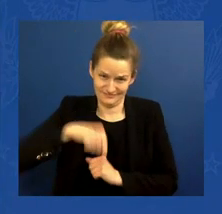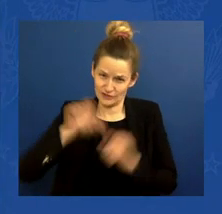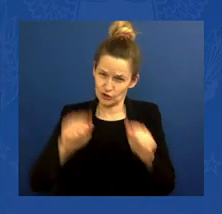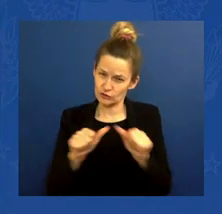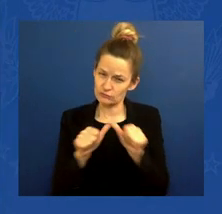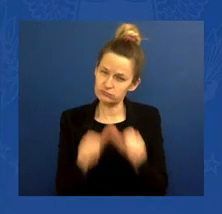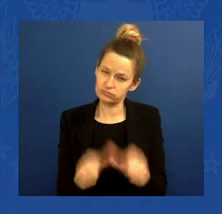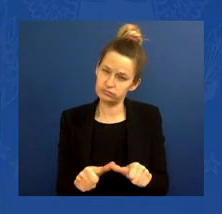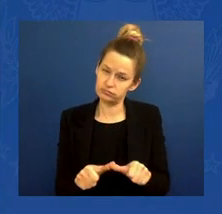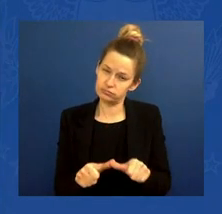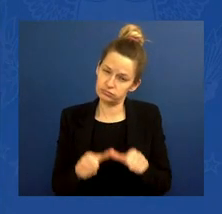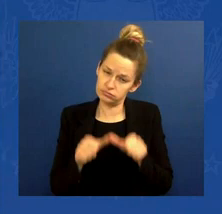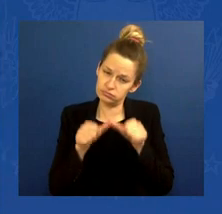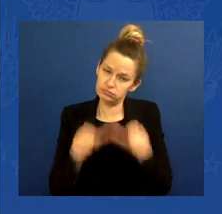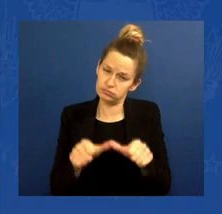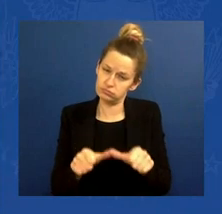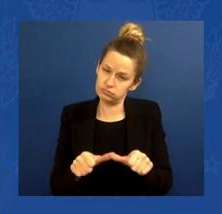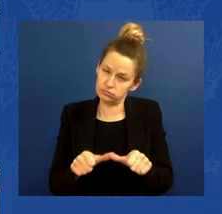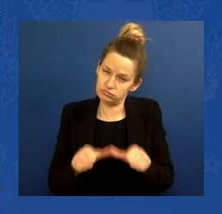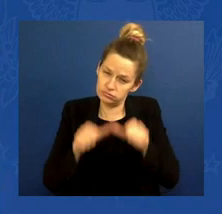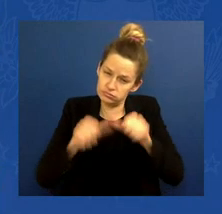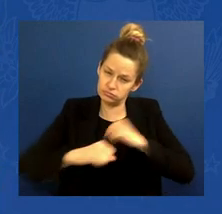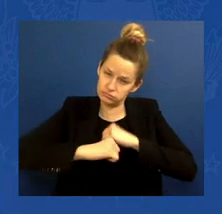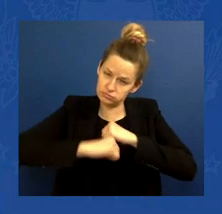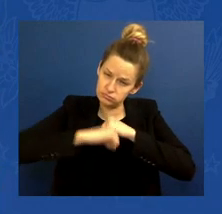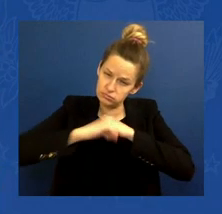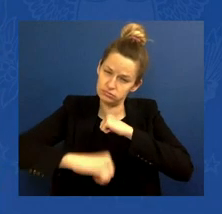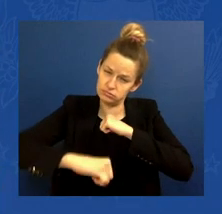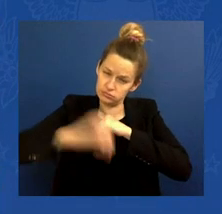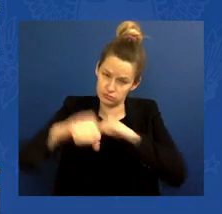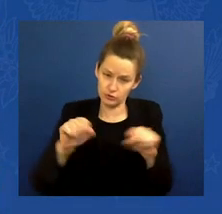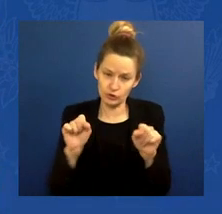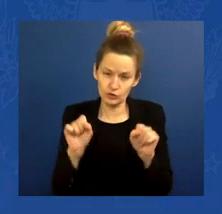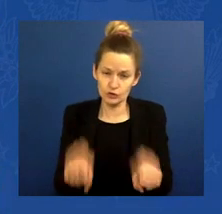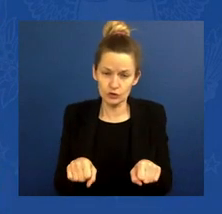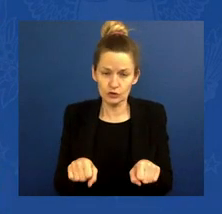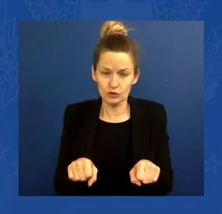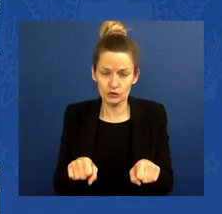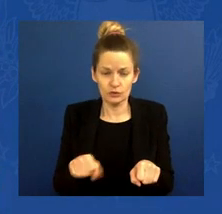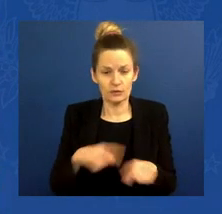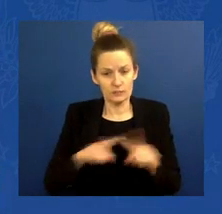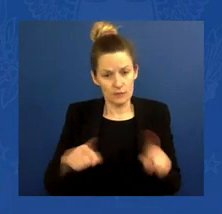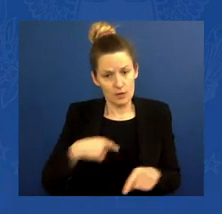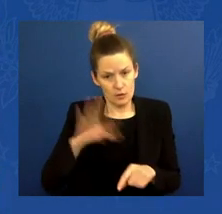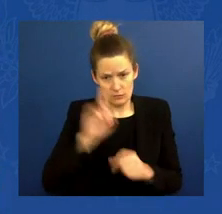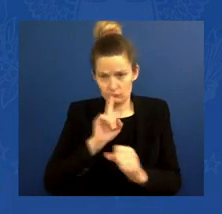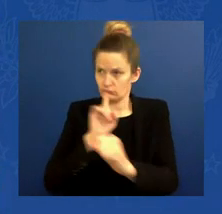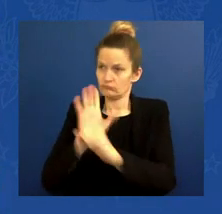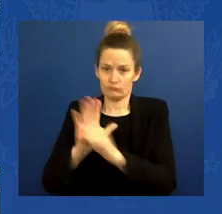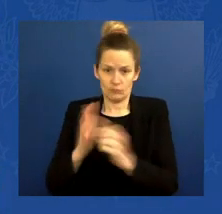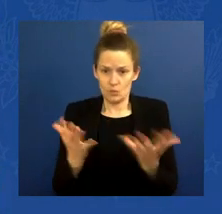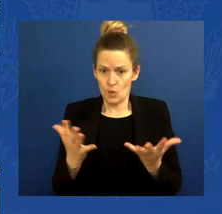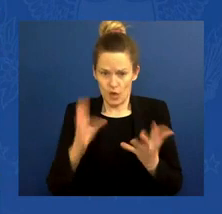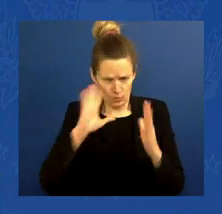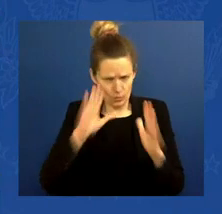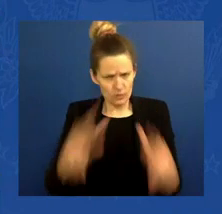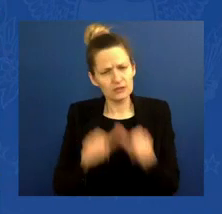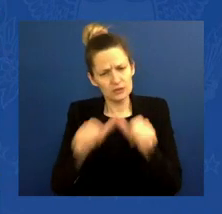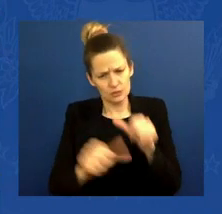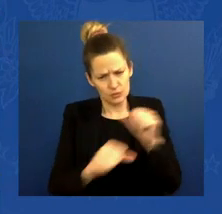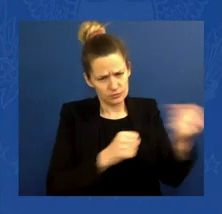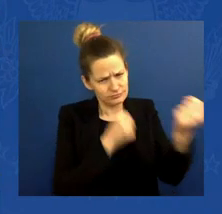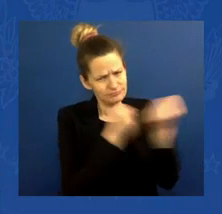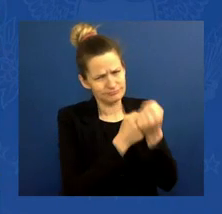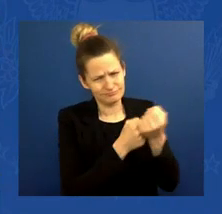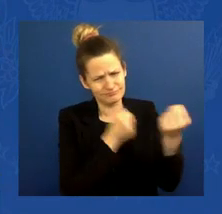unethical attacks on civilian populations. We are united in our abhorrence of Putin's depraved onslaught. And we're going to continue